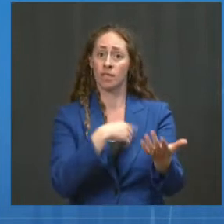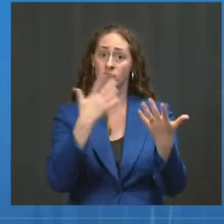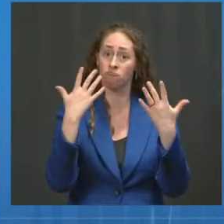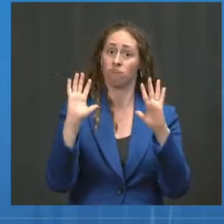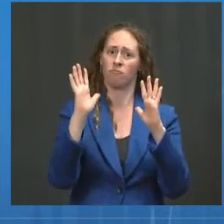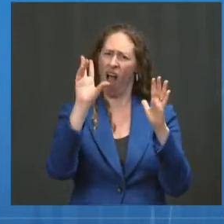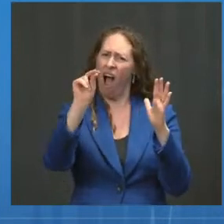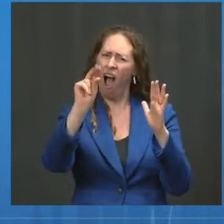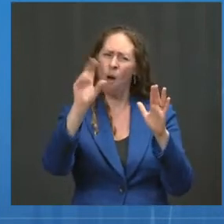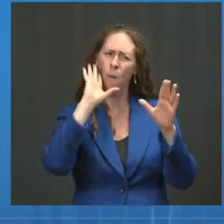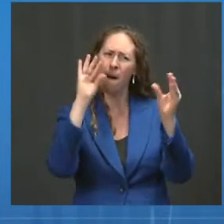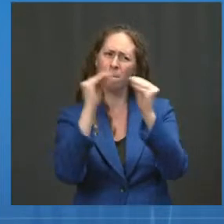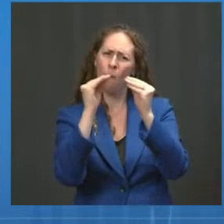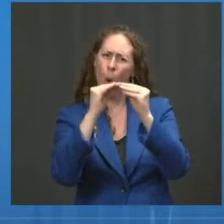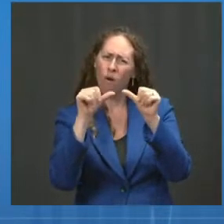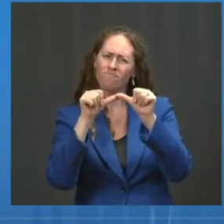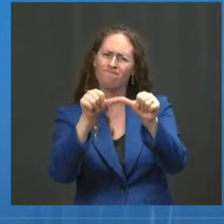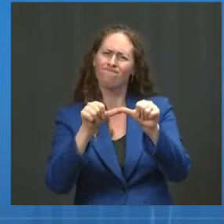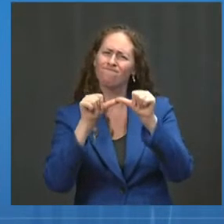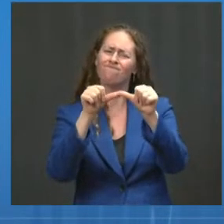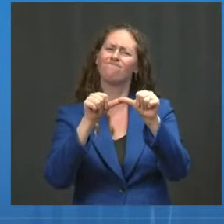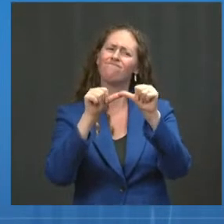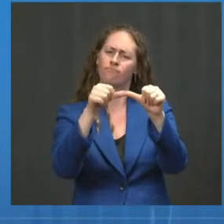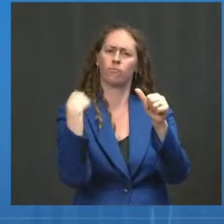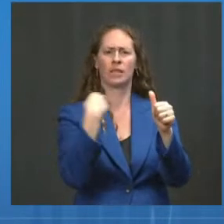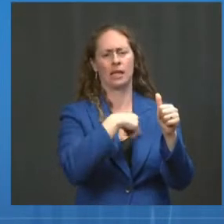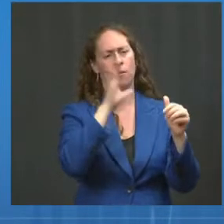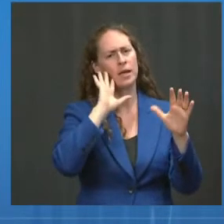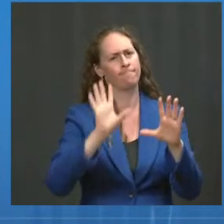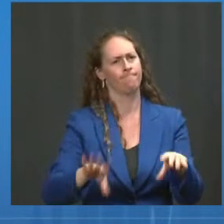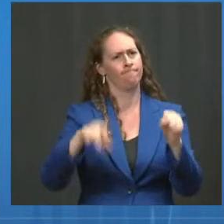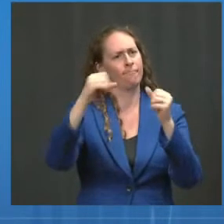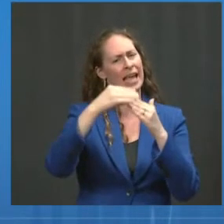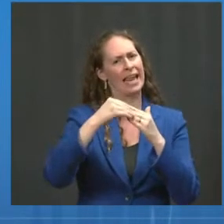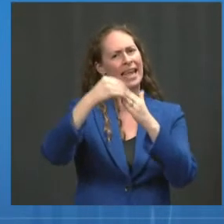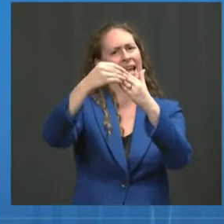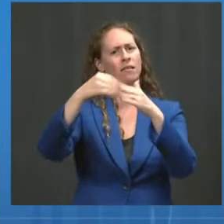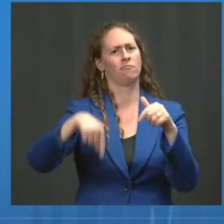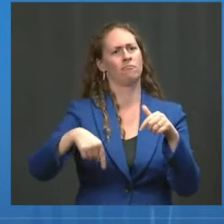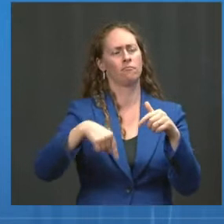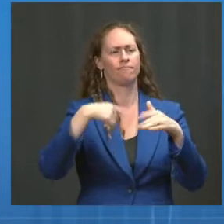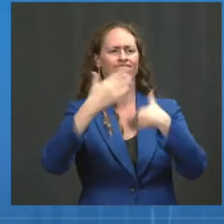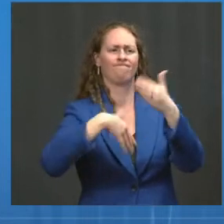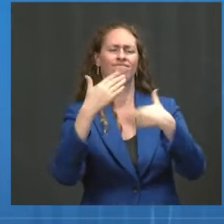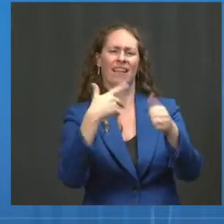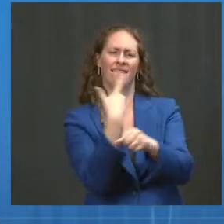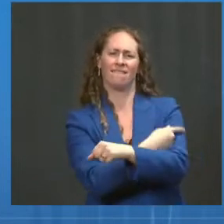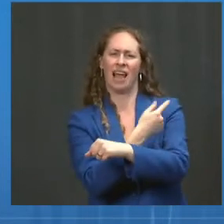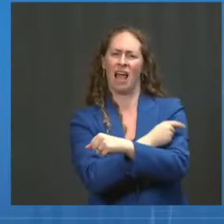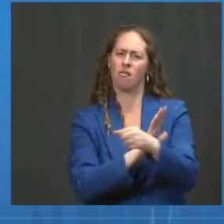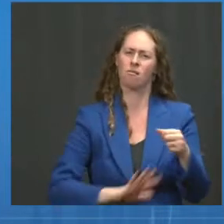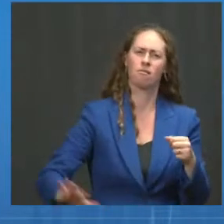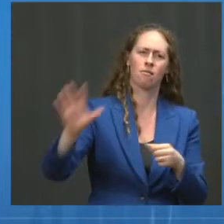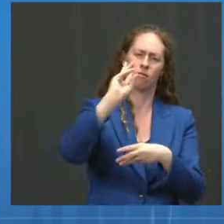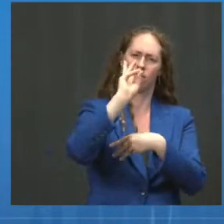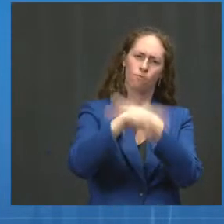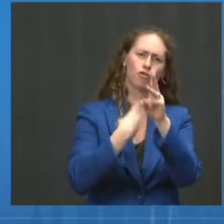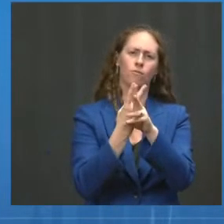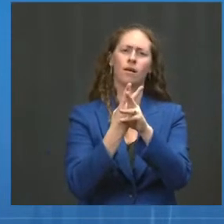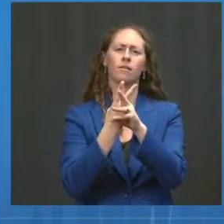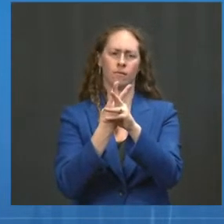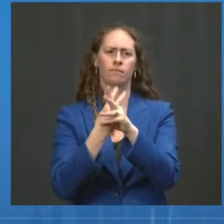lead the global vaccination efforts, accelerating our work to build vaccine manufacturing and production capacity